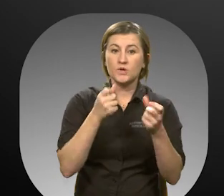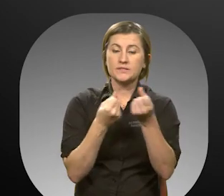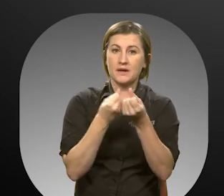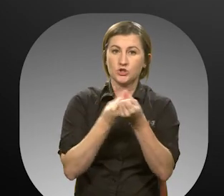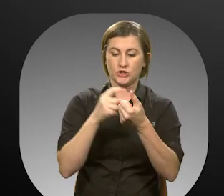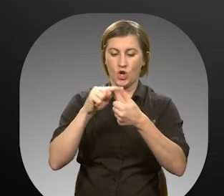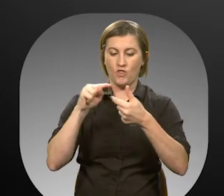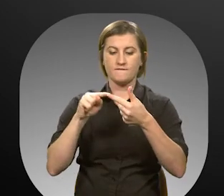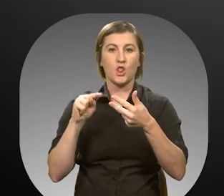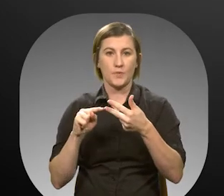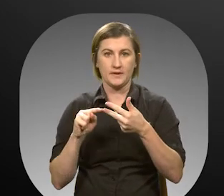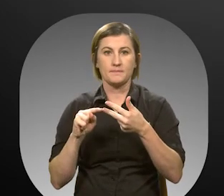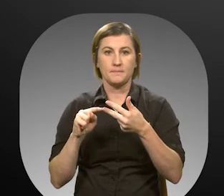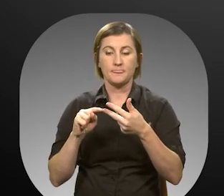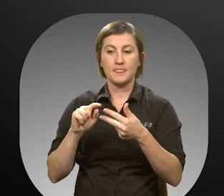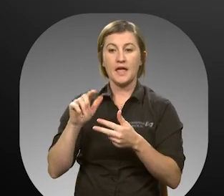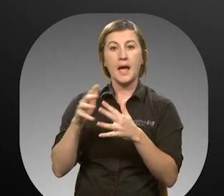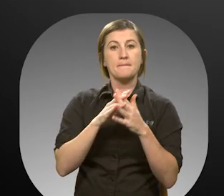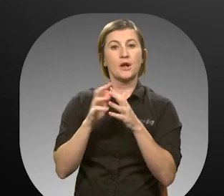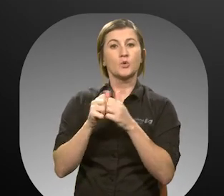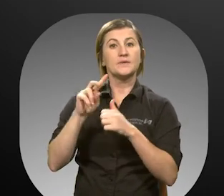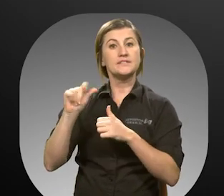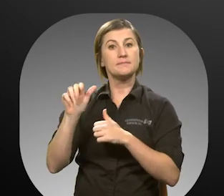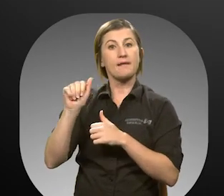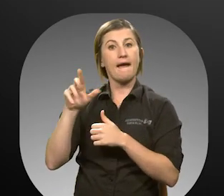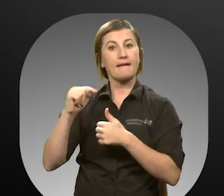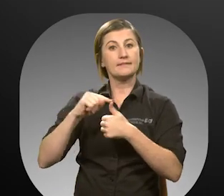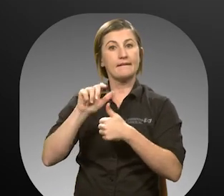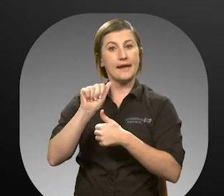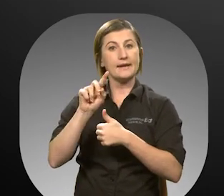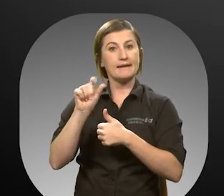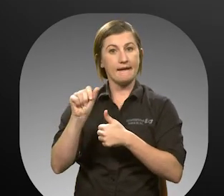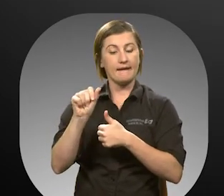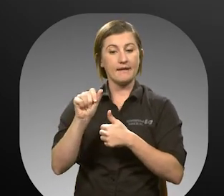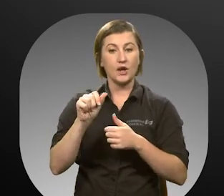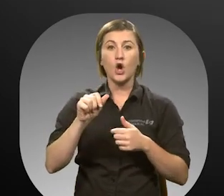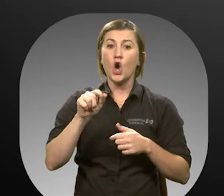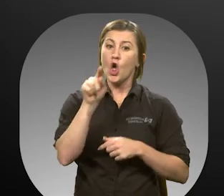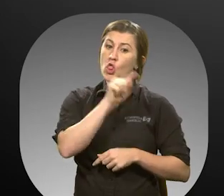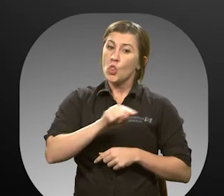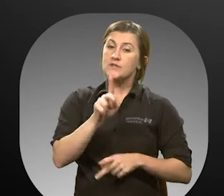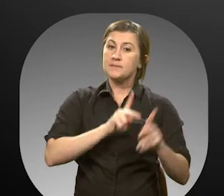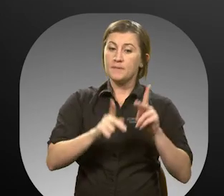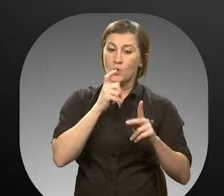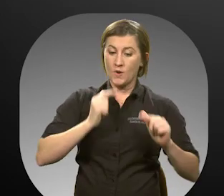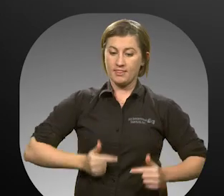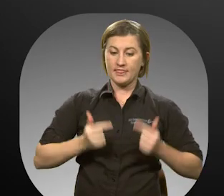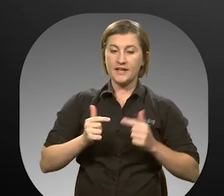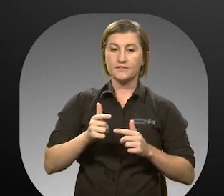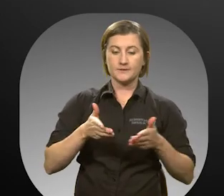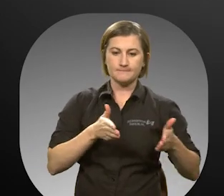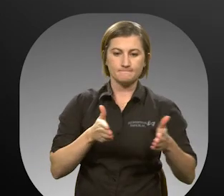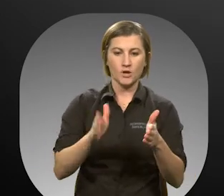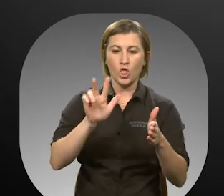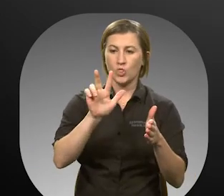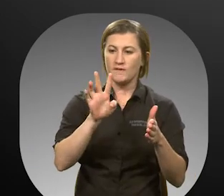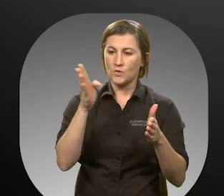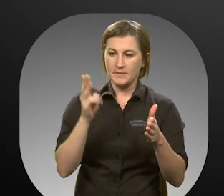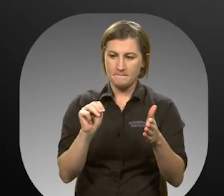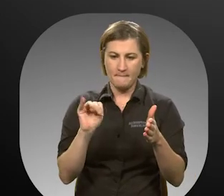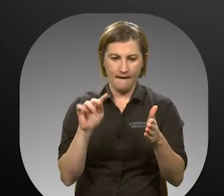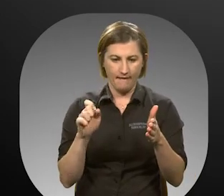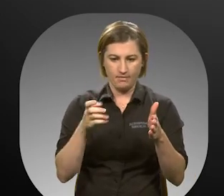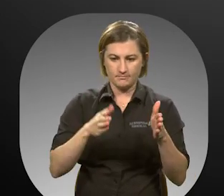the following. Americans with Disability Act, ADA, those individuals who reside within three-fourths mile of an